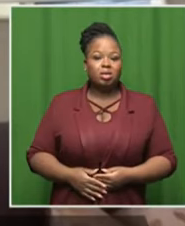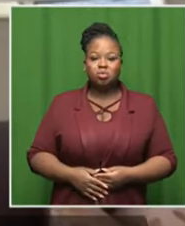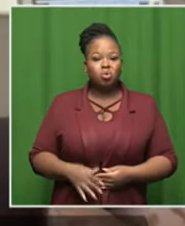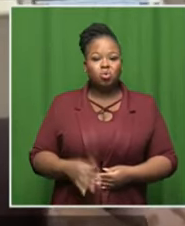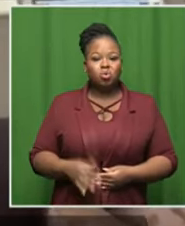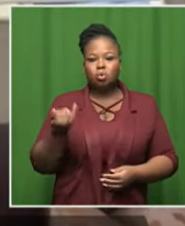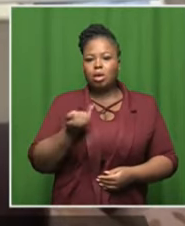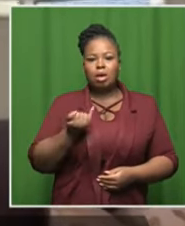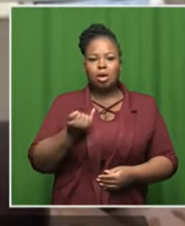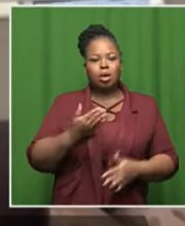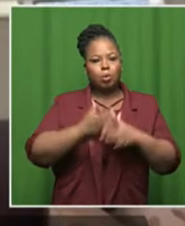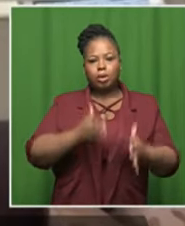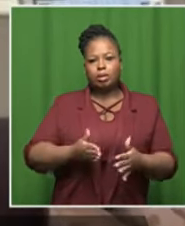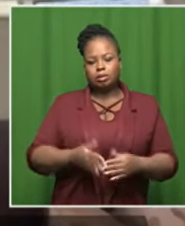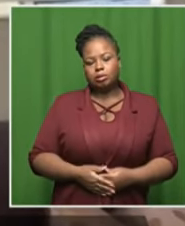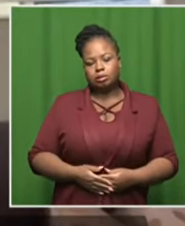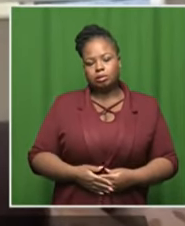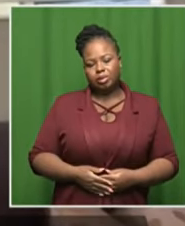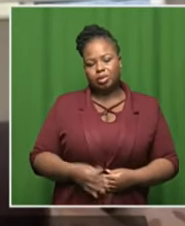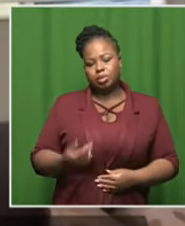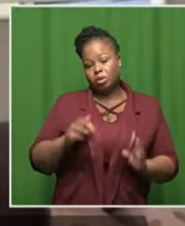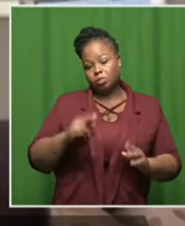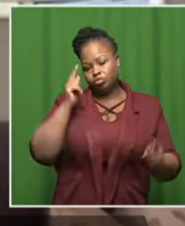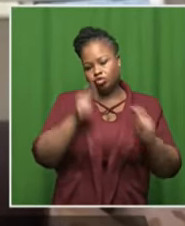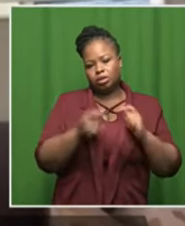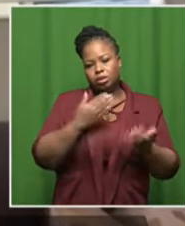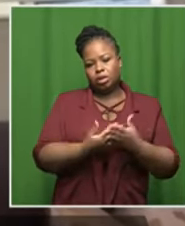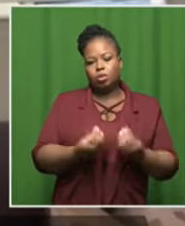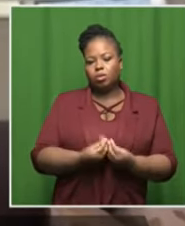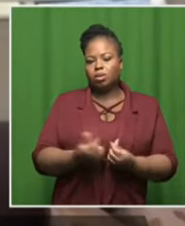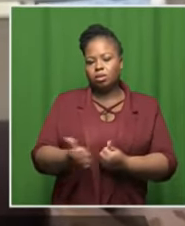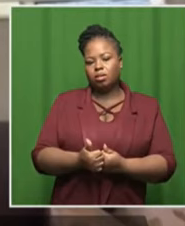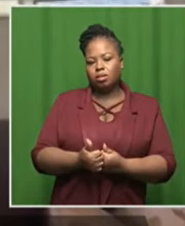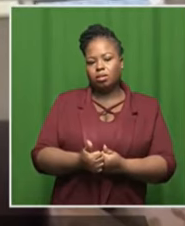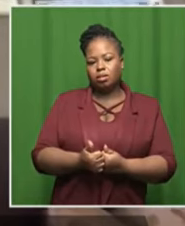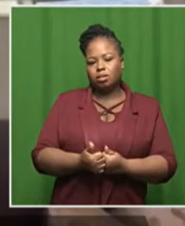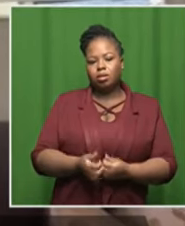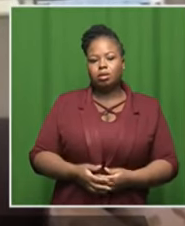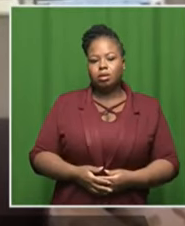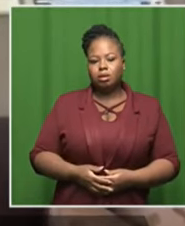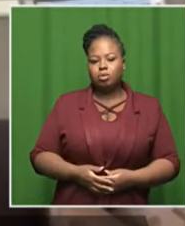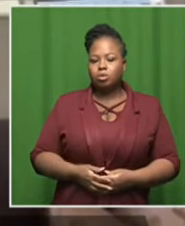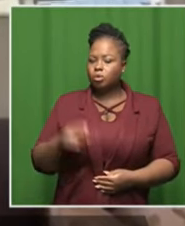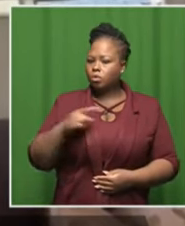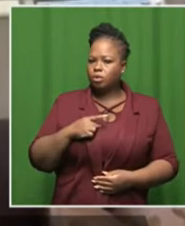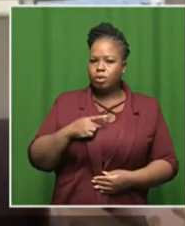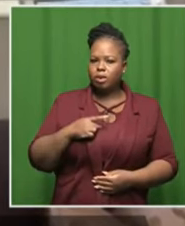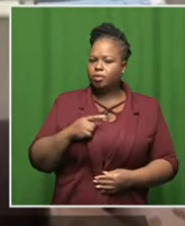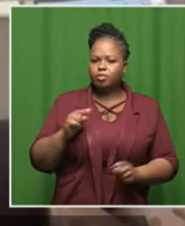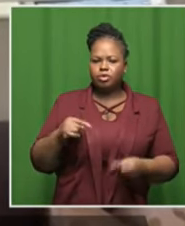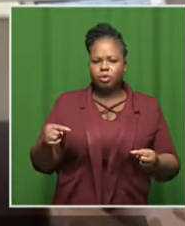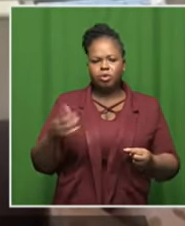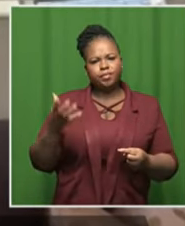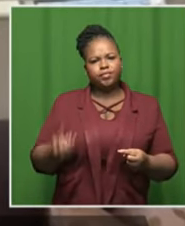you know that's the first thing i hope to change together with my counterpart in cabinet that you cannot uh